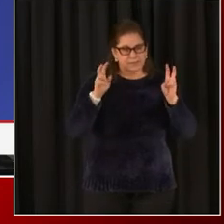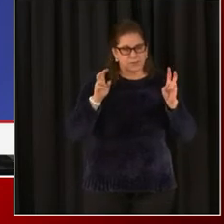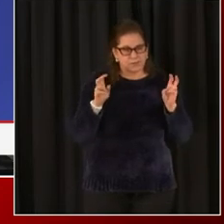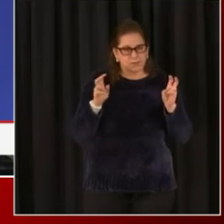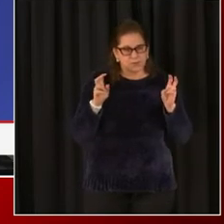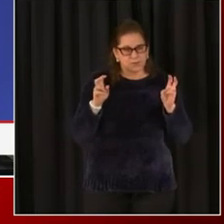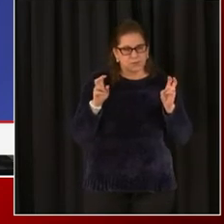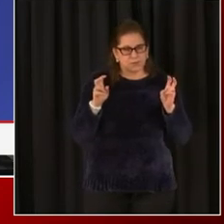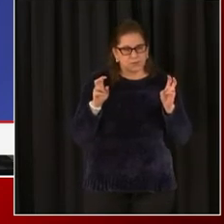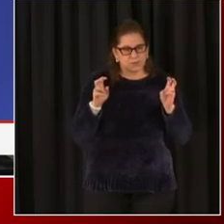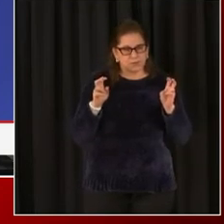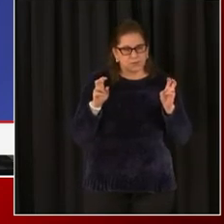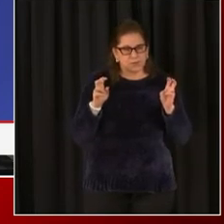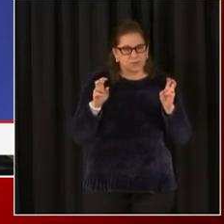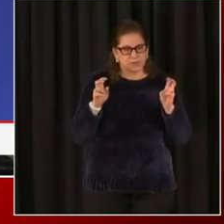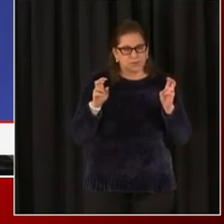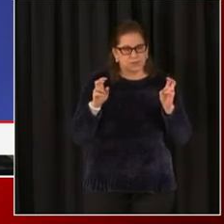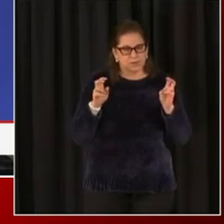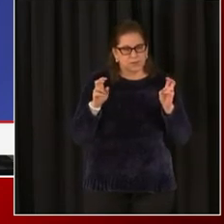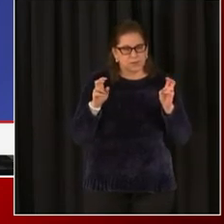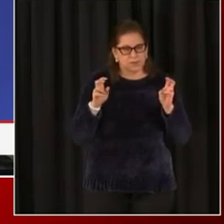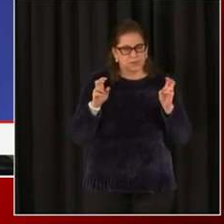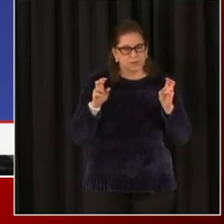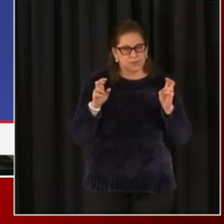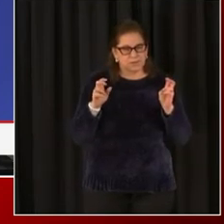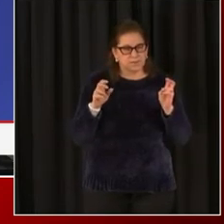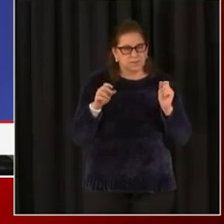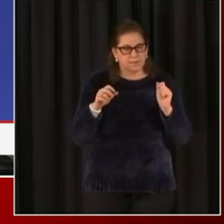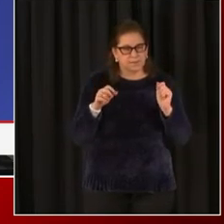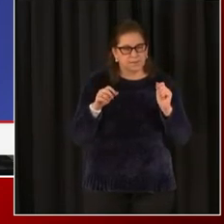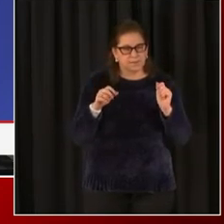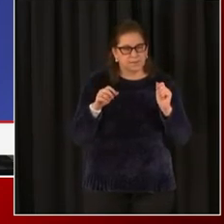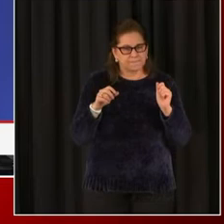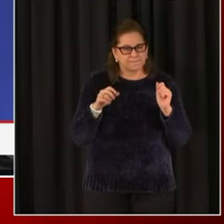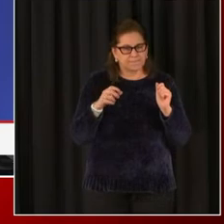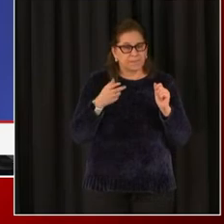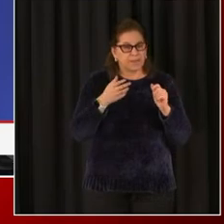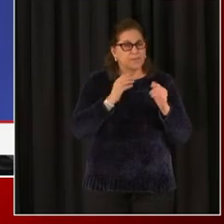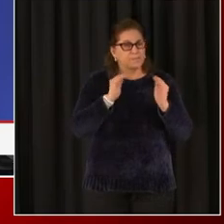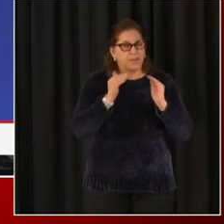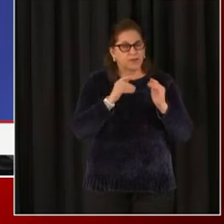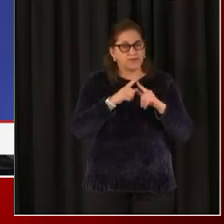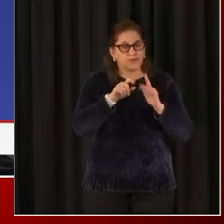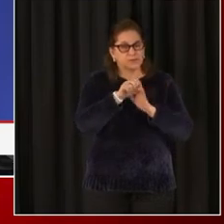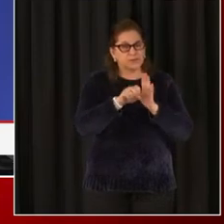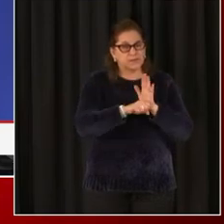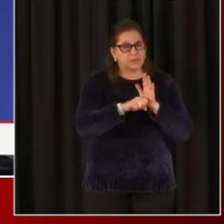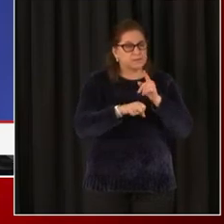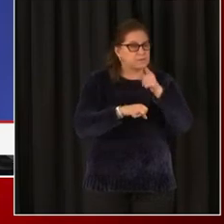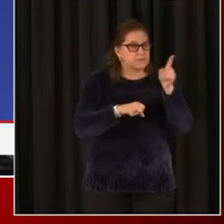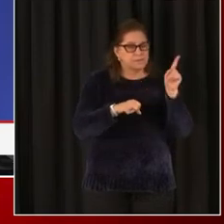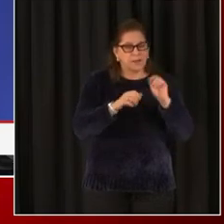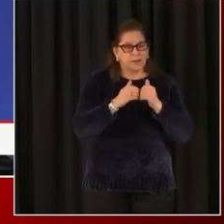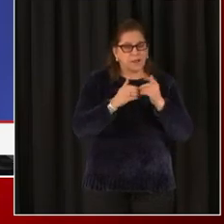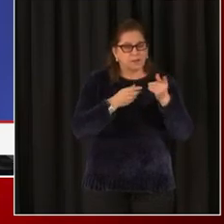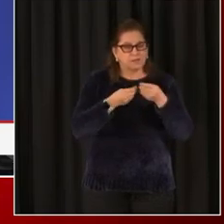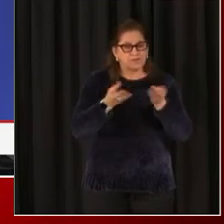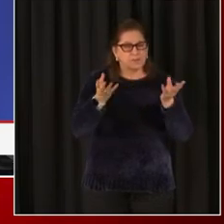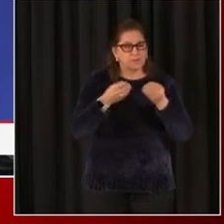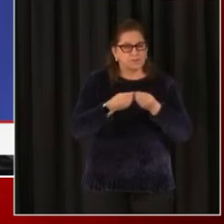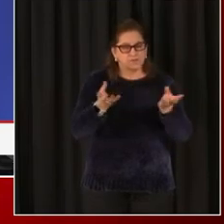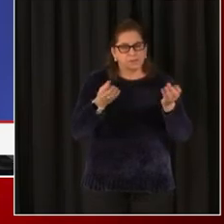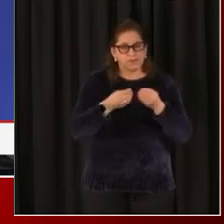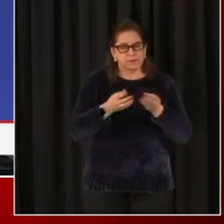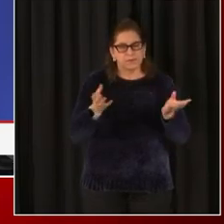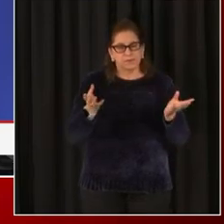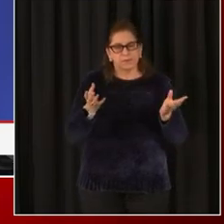with a, on a state call with the CDC in terms of better refining any data that they have on wastage. So that as